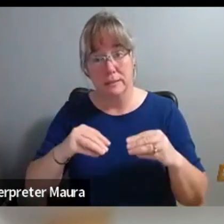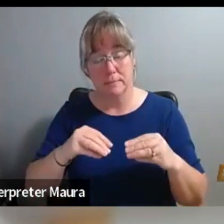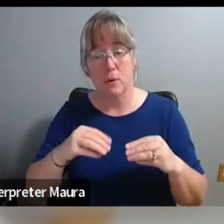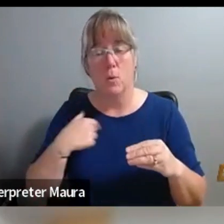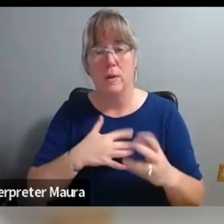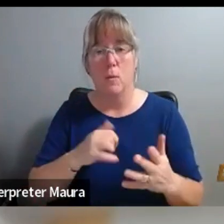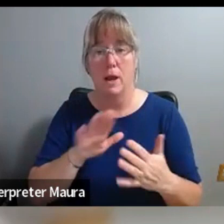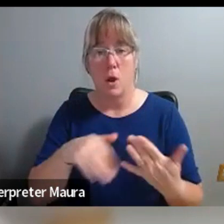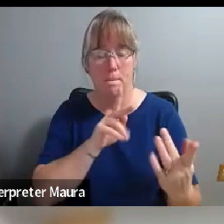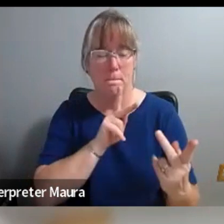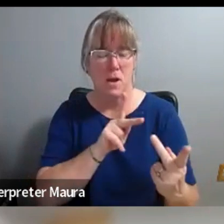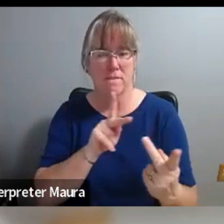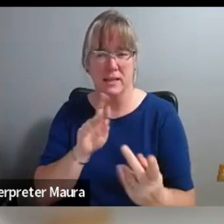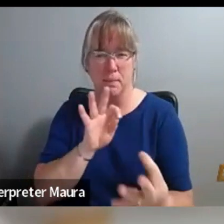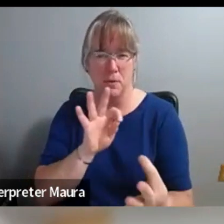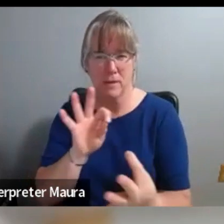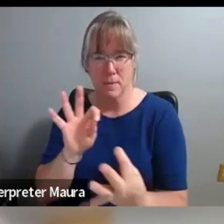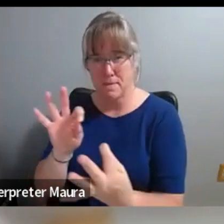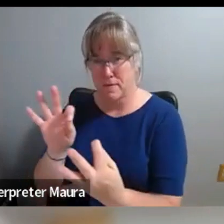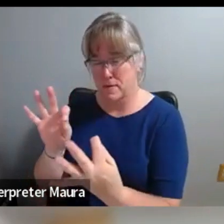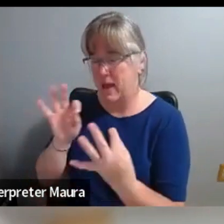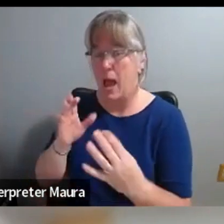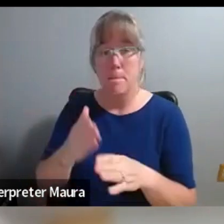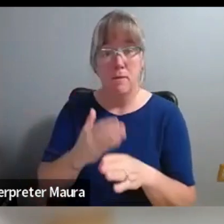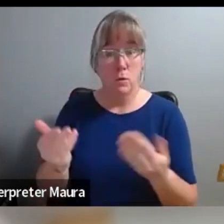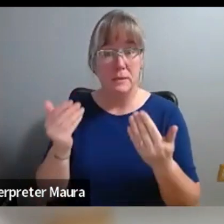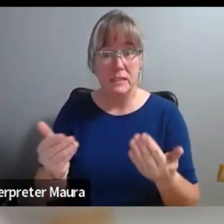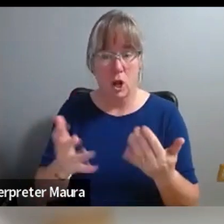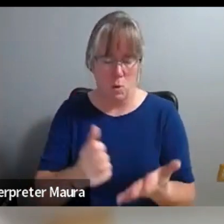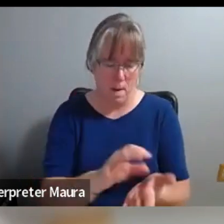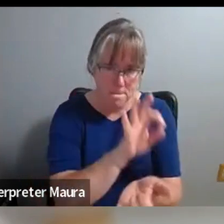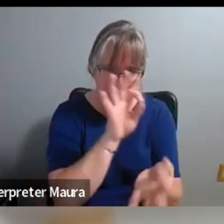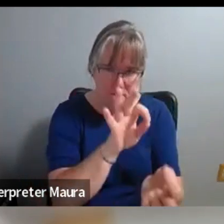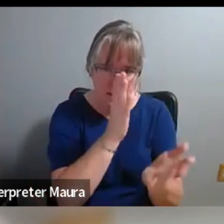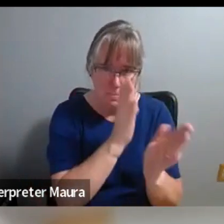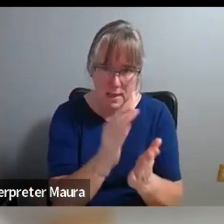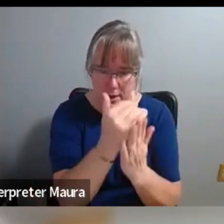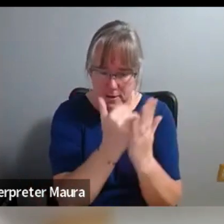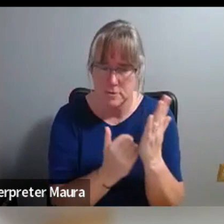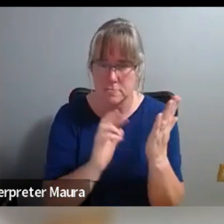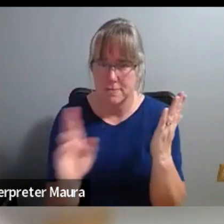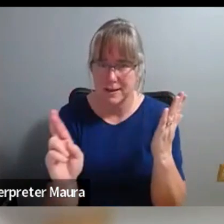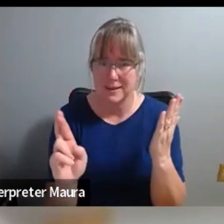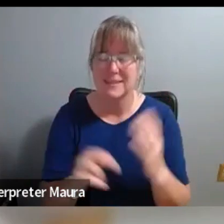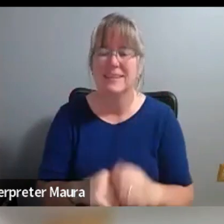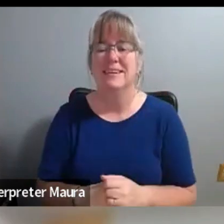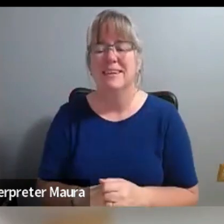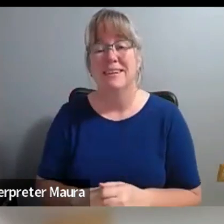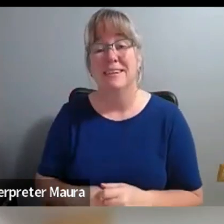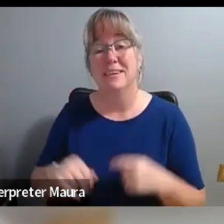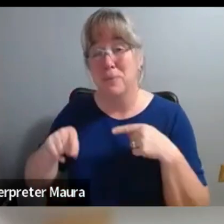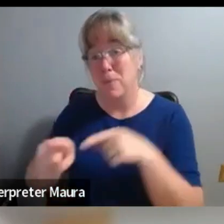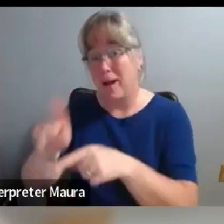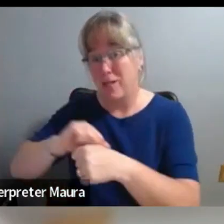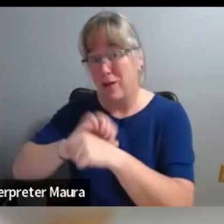to be perfect and we want to have the perfect roadmap before we start a project. Um, and I will say that in the time of COVID, our